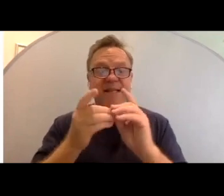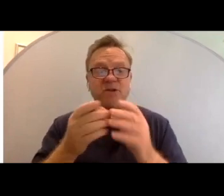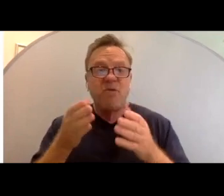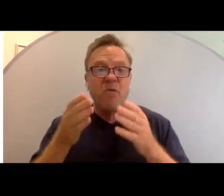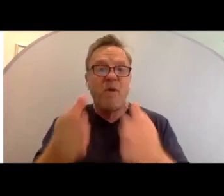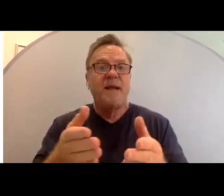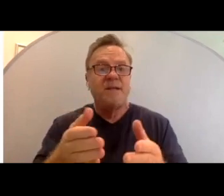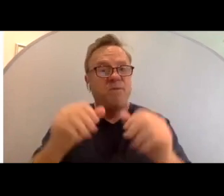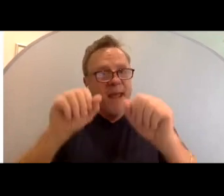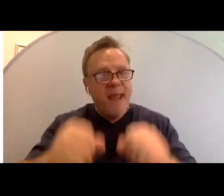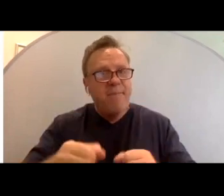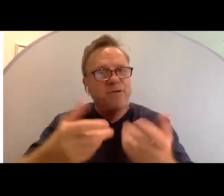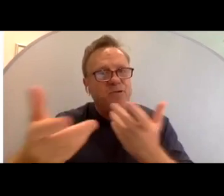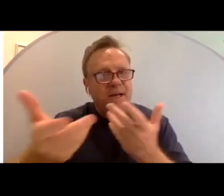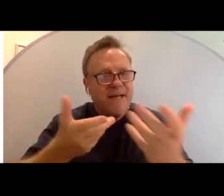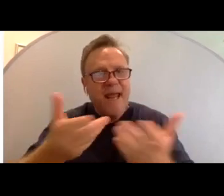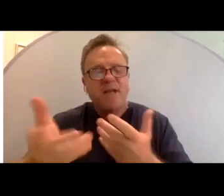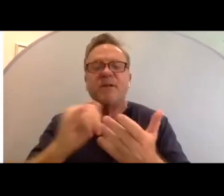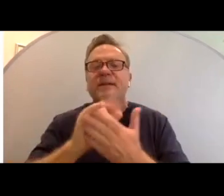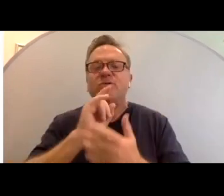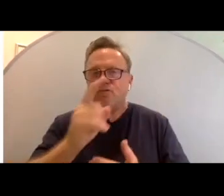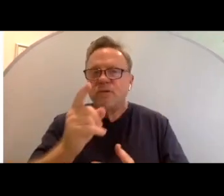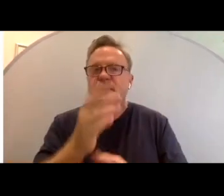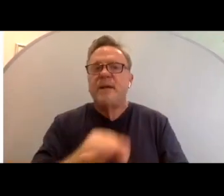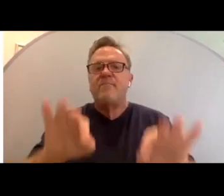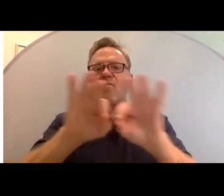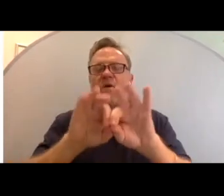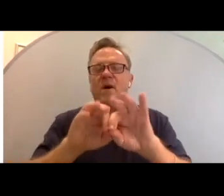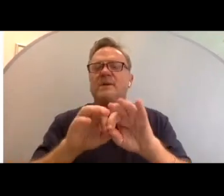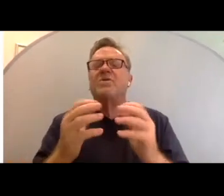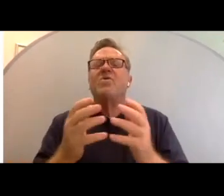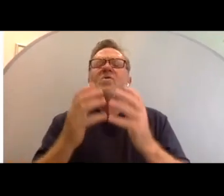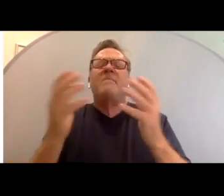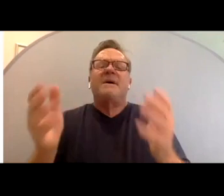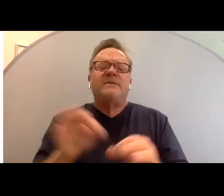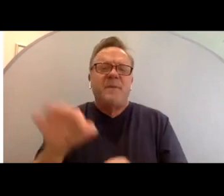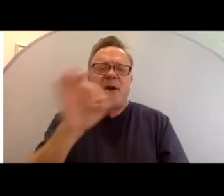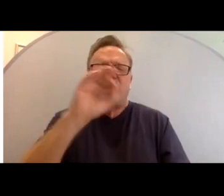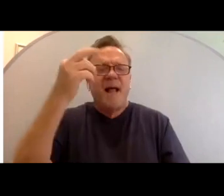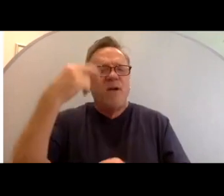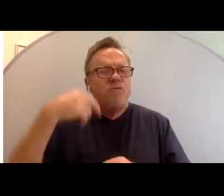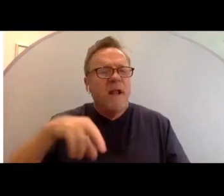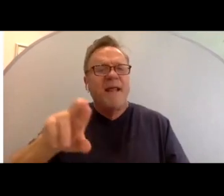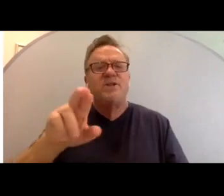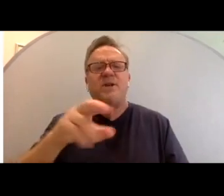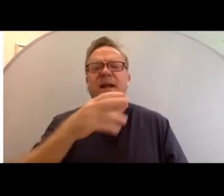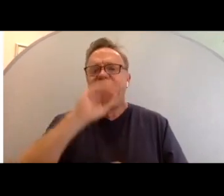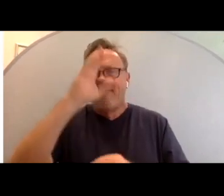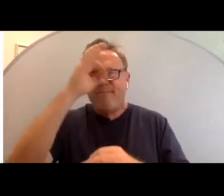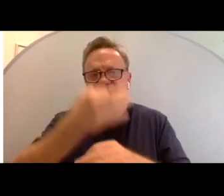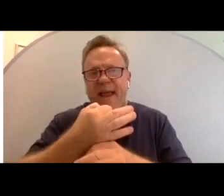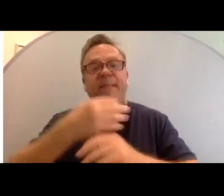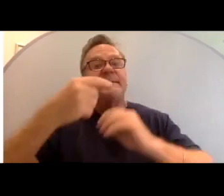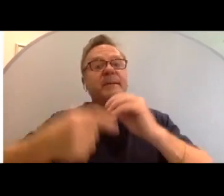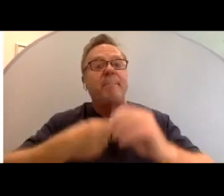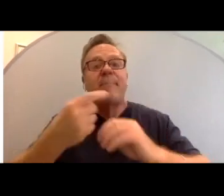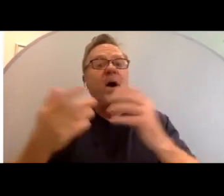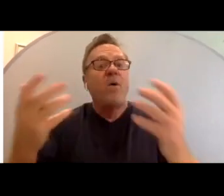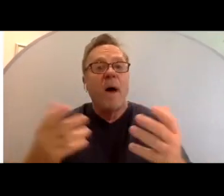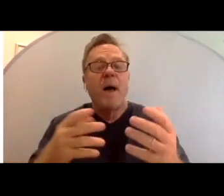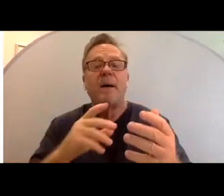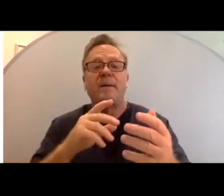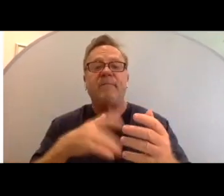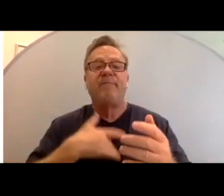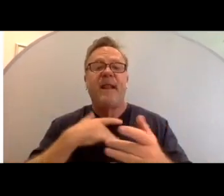engage. And that's really important because so much of spirituality, religion, and faith is about being connected